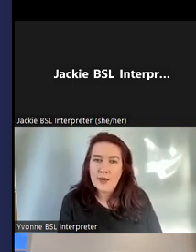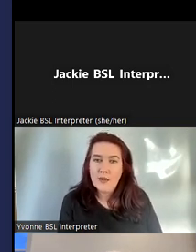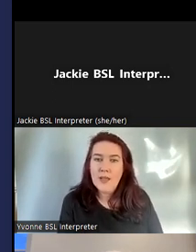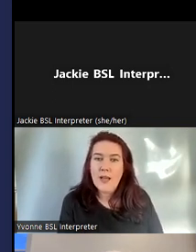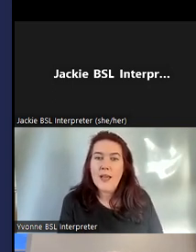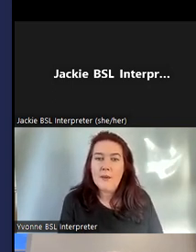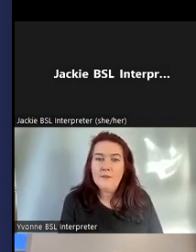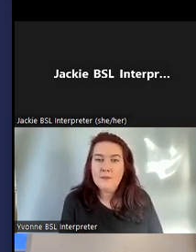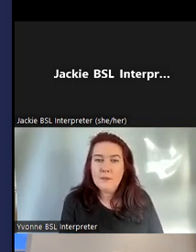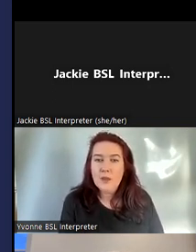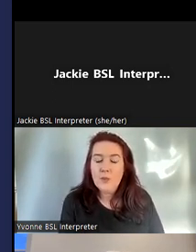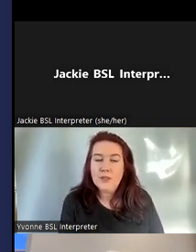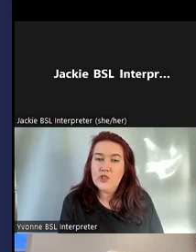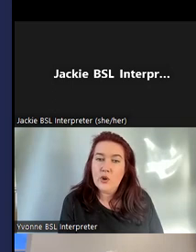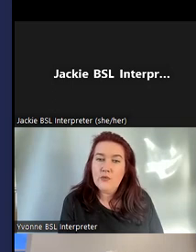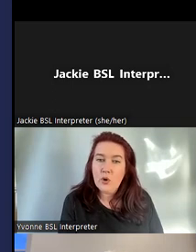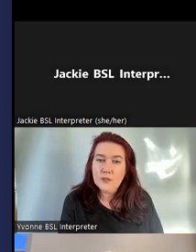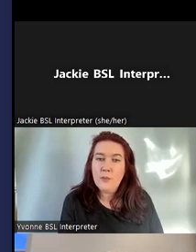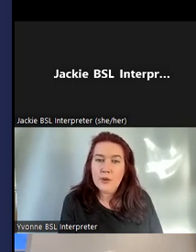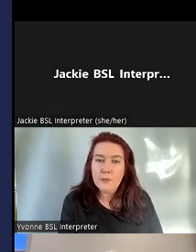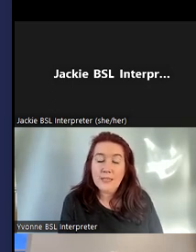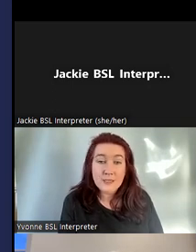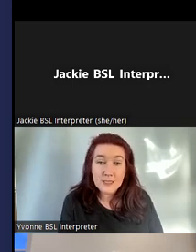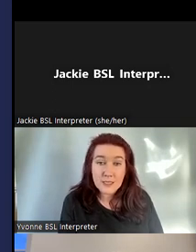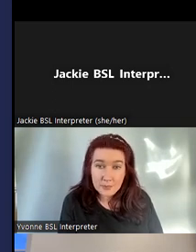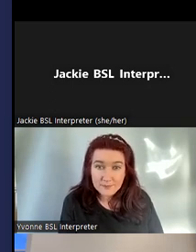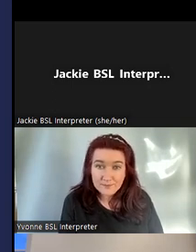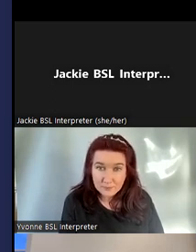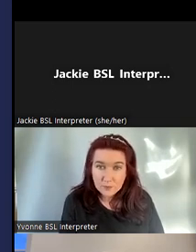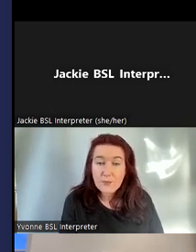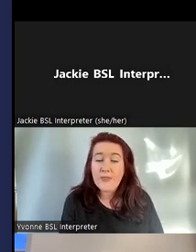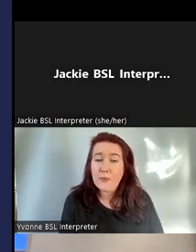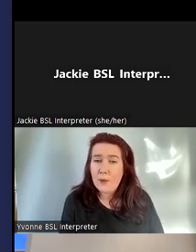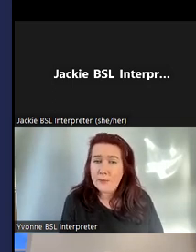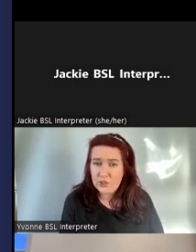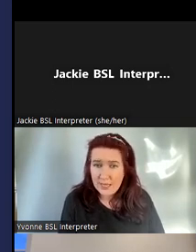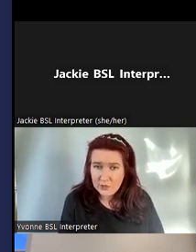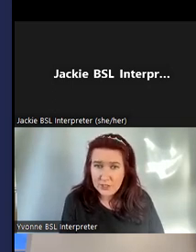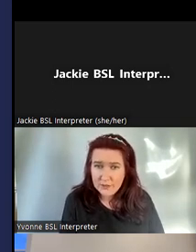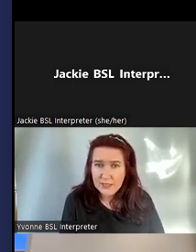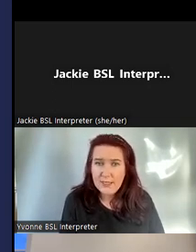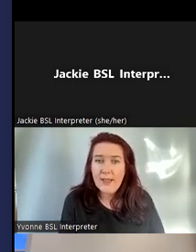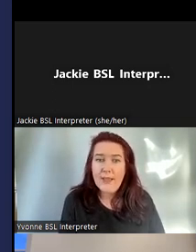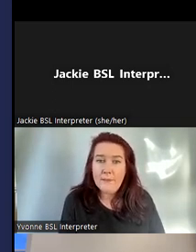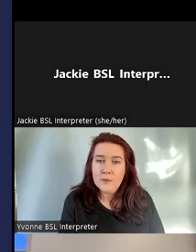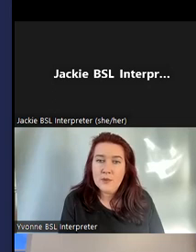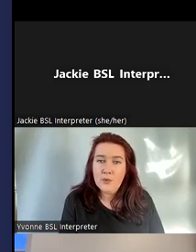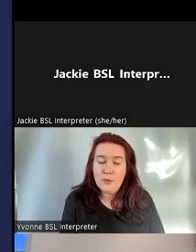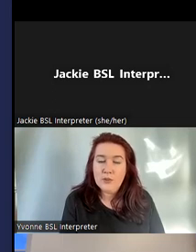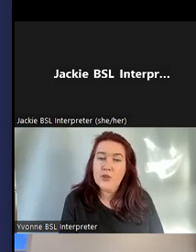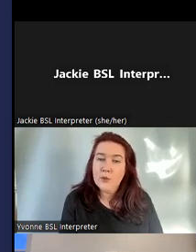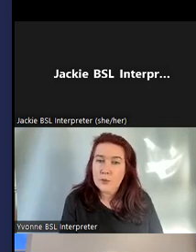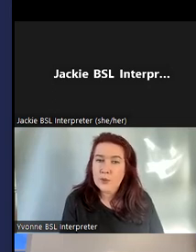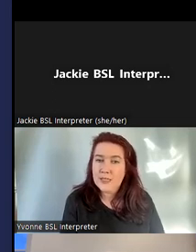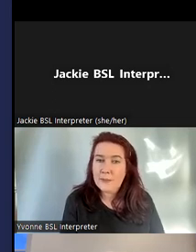one there was the John Ross Memorial Badminton Club that was published last year and so